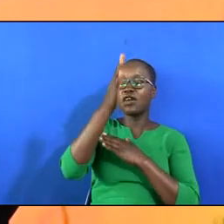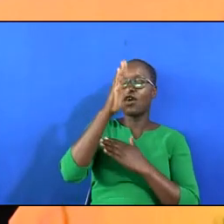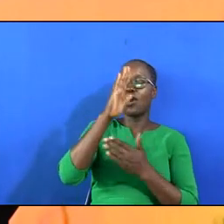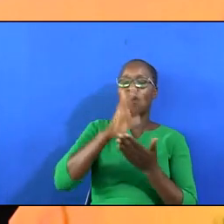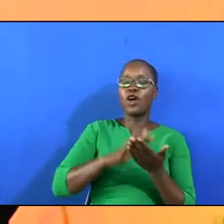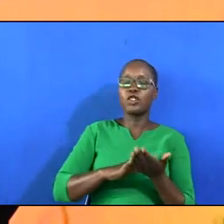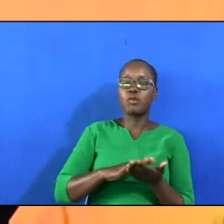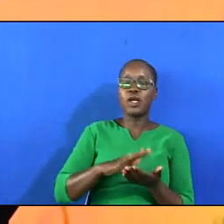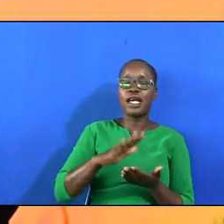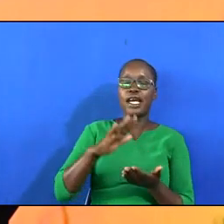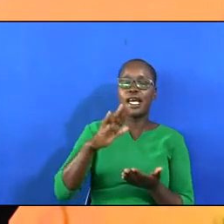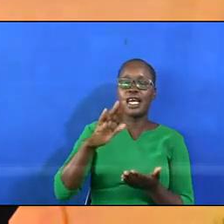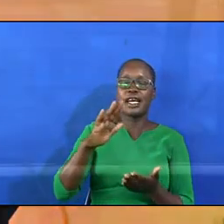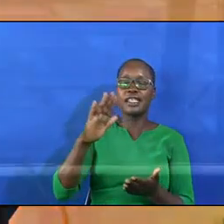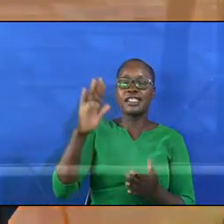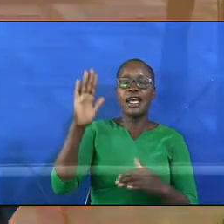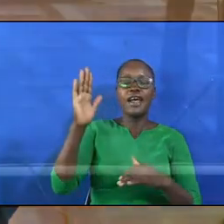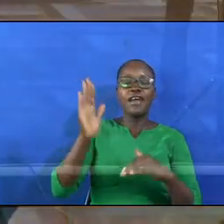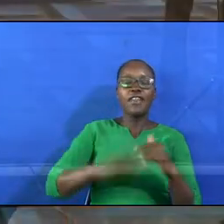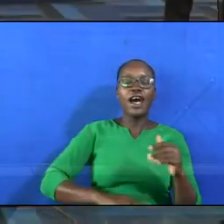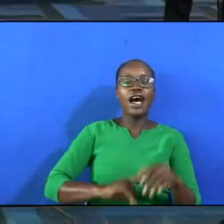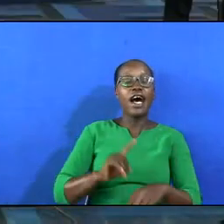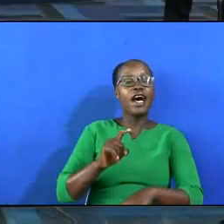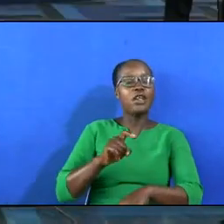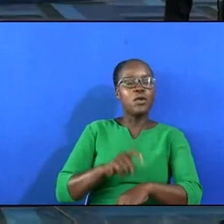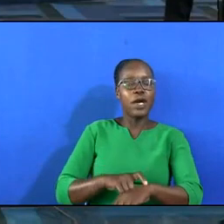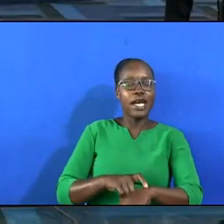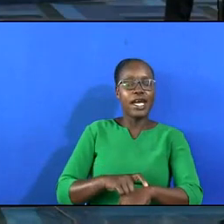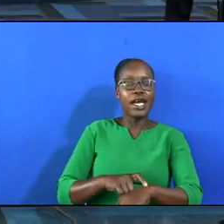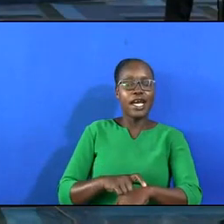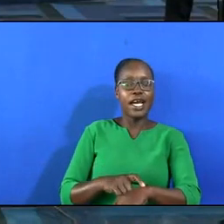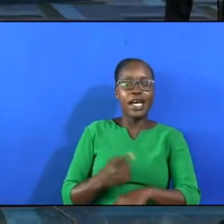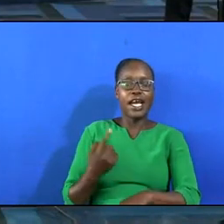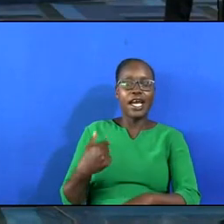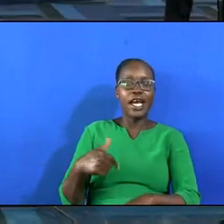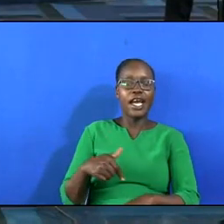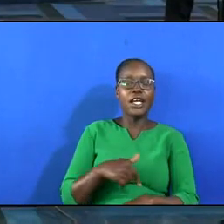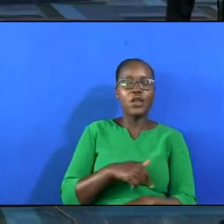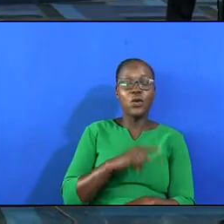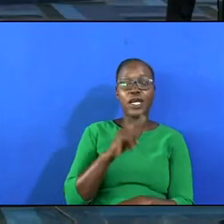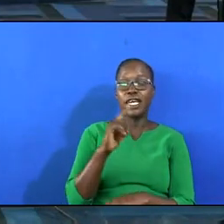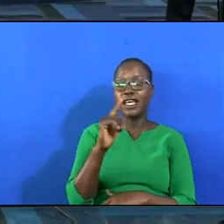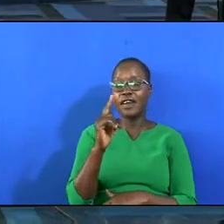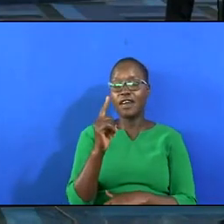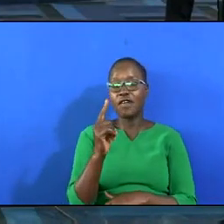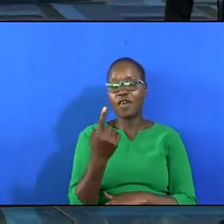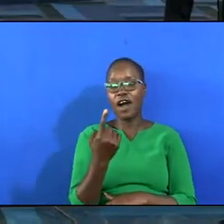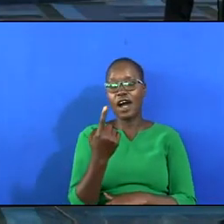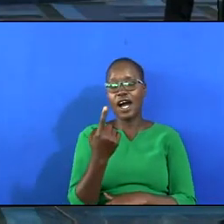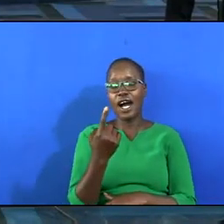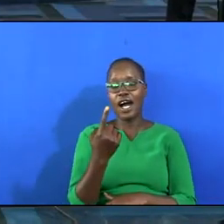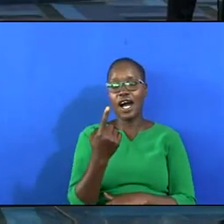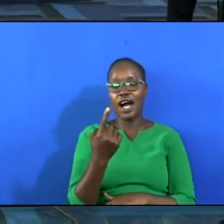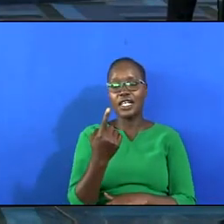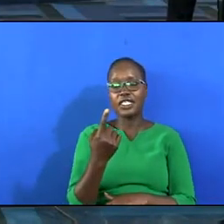God's praise And when we